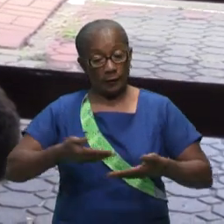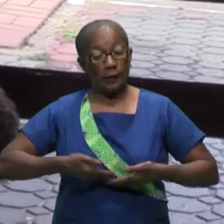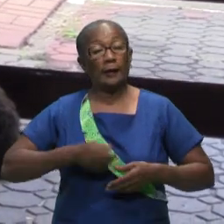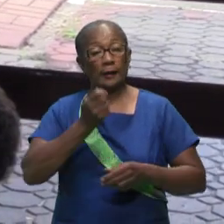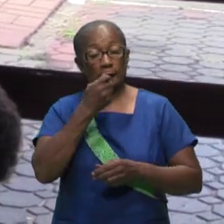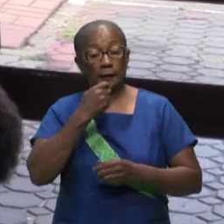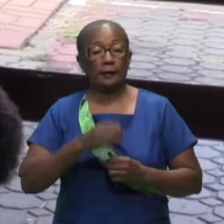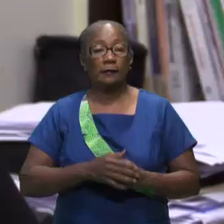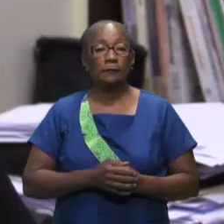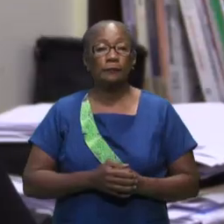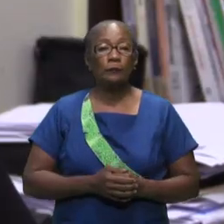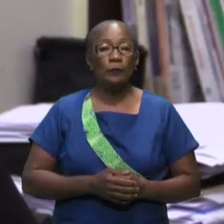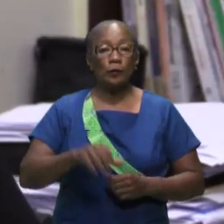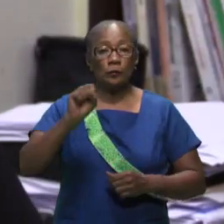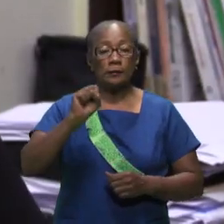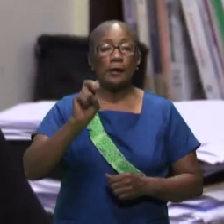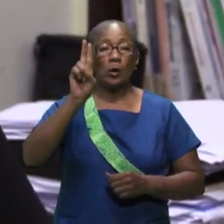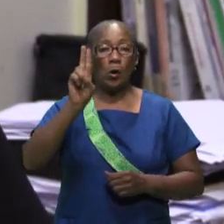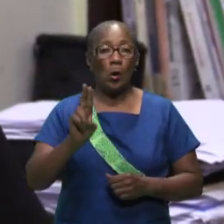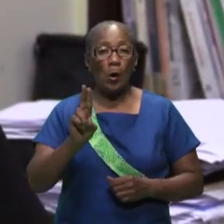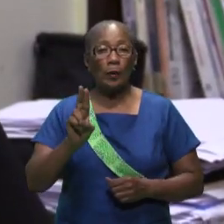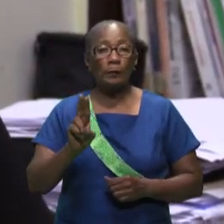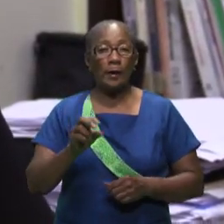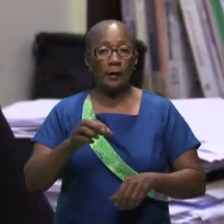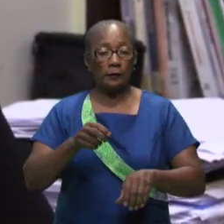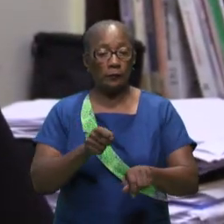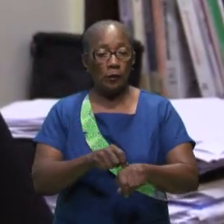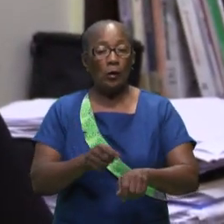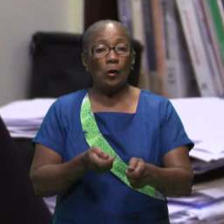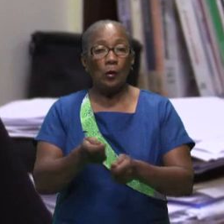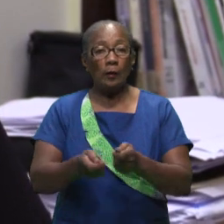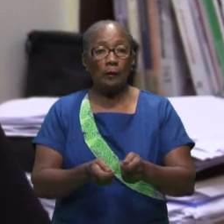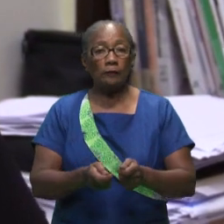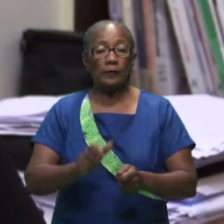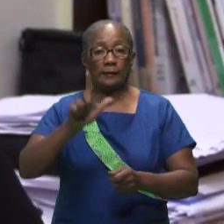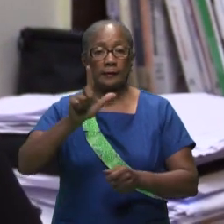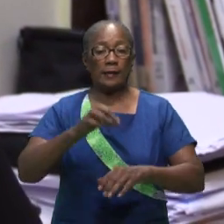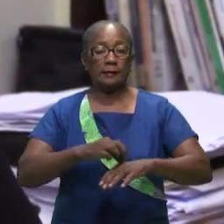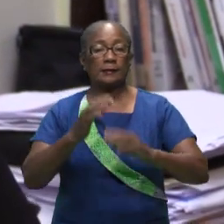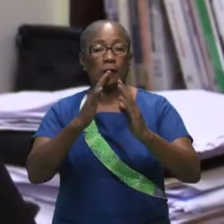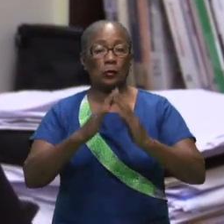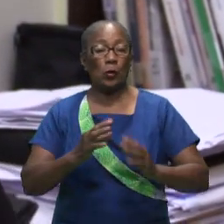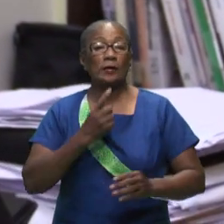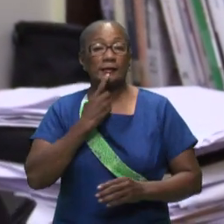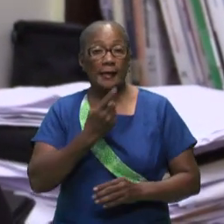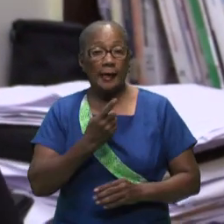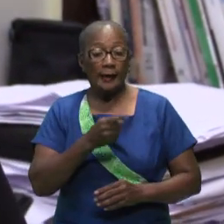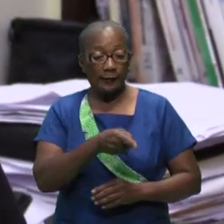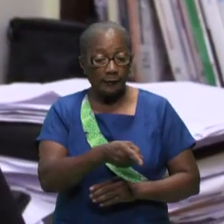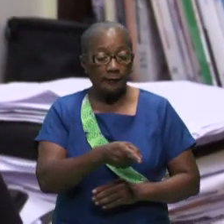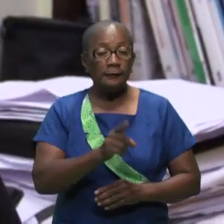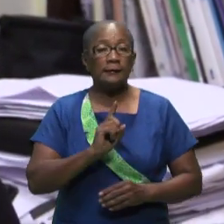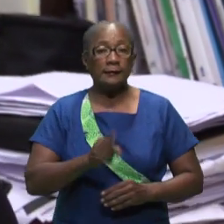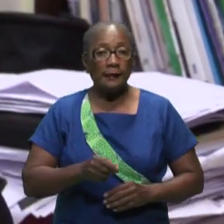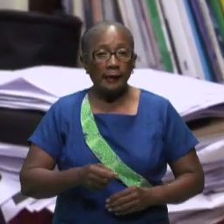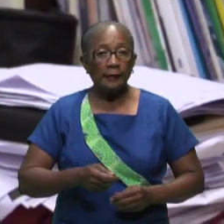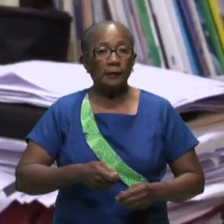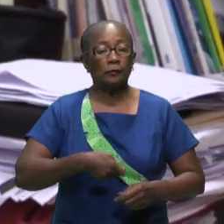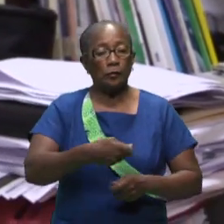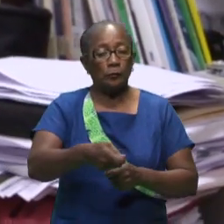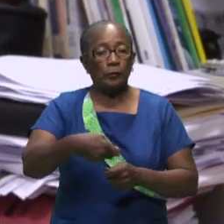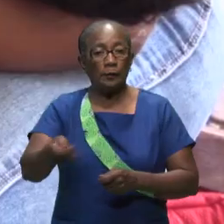for this subsidy suz holband the coordinator of this project indicated that the